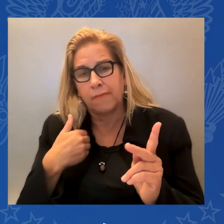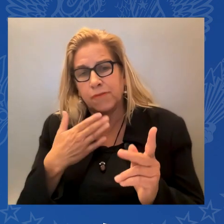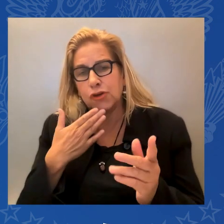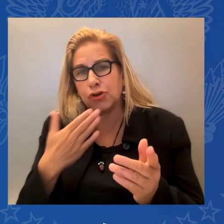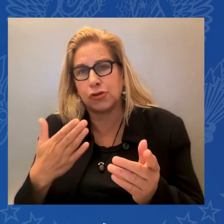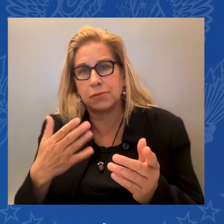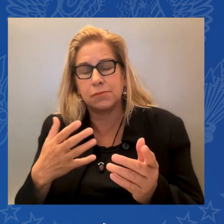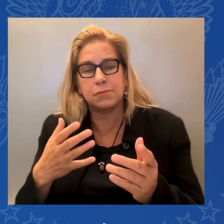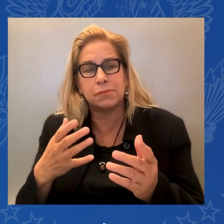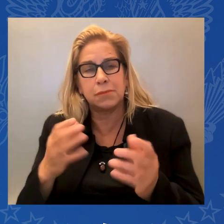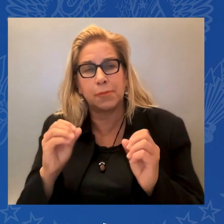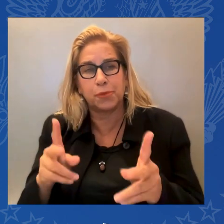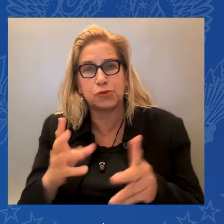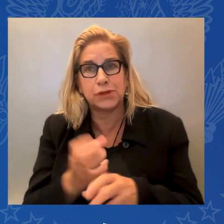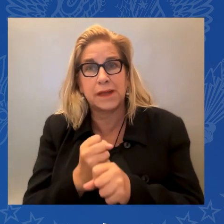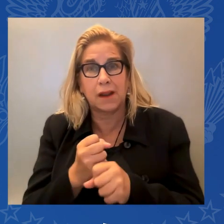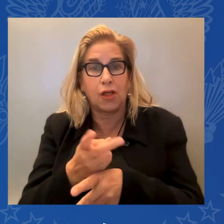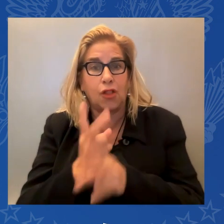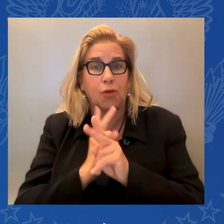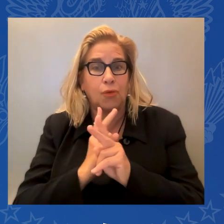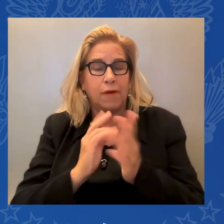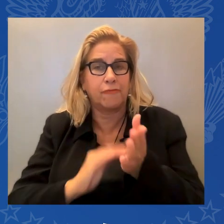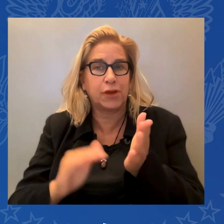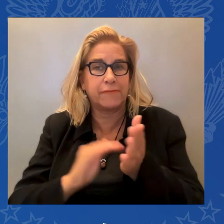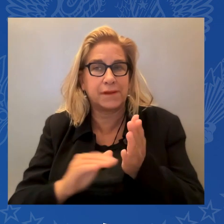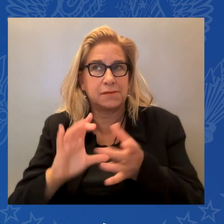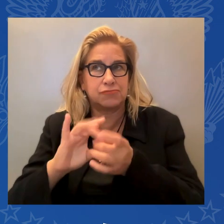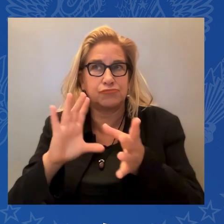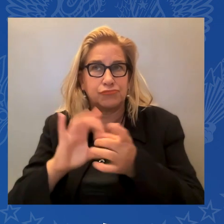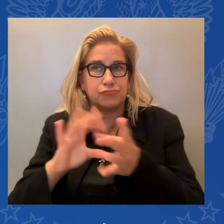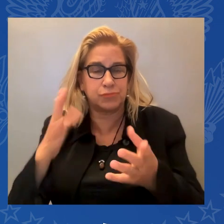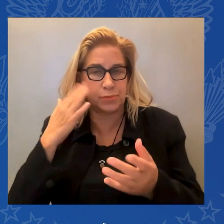we've helped more Latinos gain health insurance than ever before.